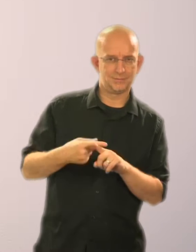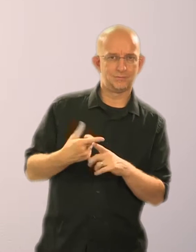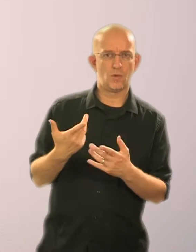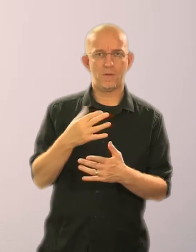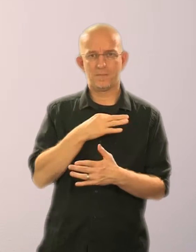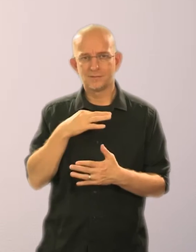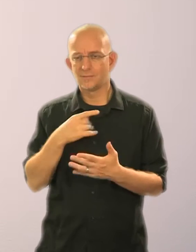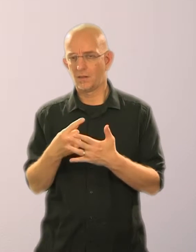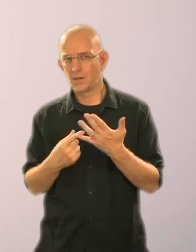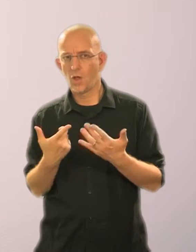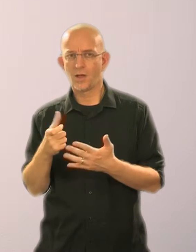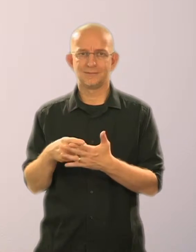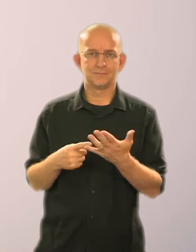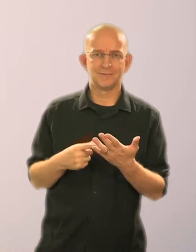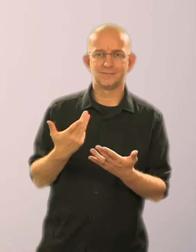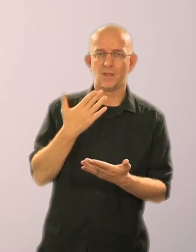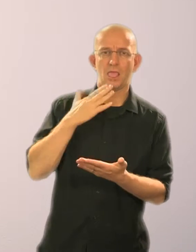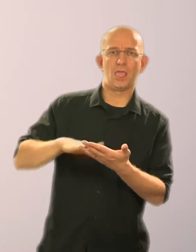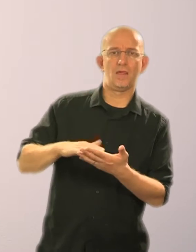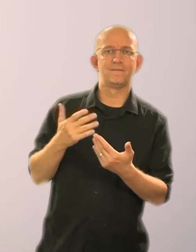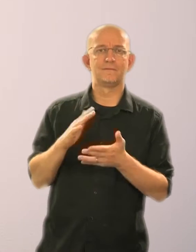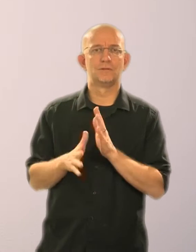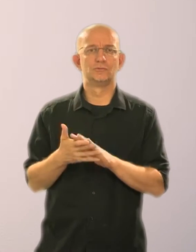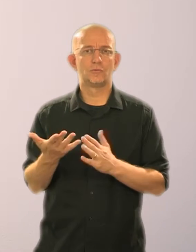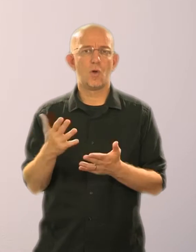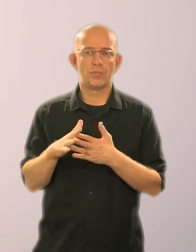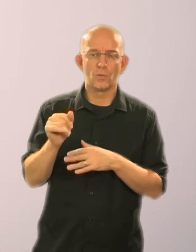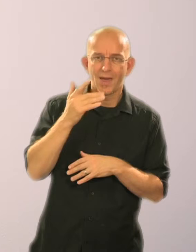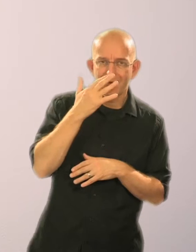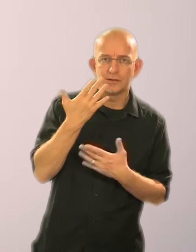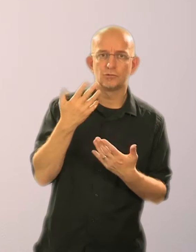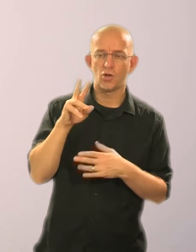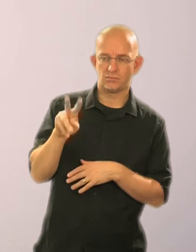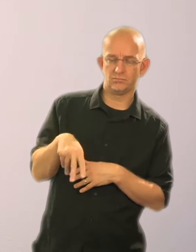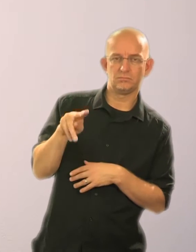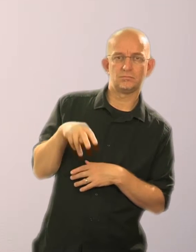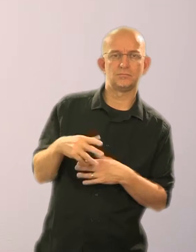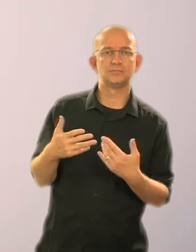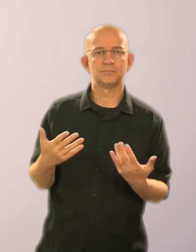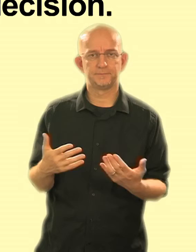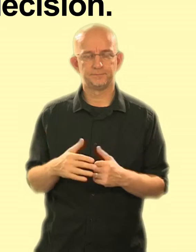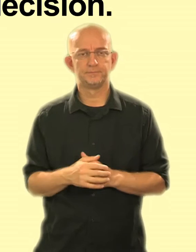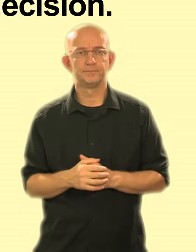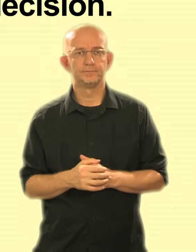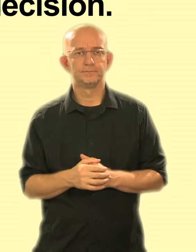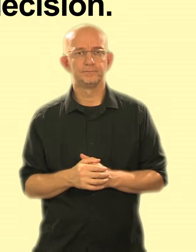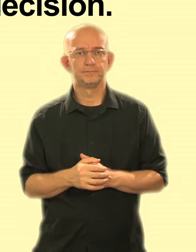or disability, or because they are of a particular age or appearance. 2.